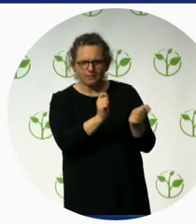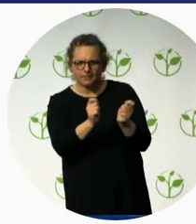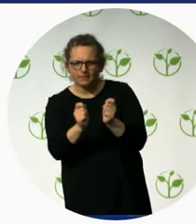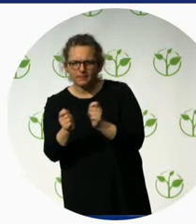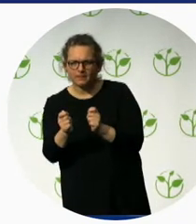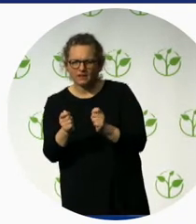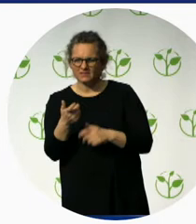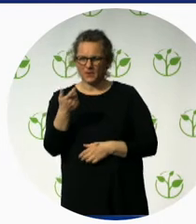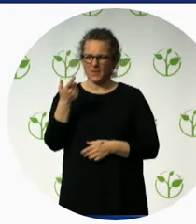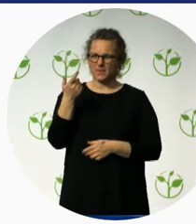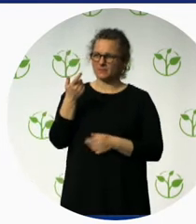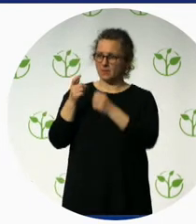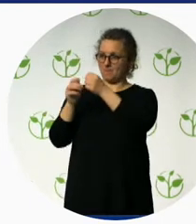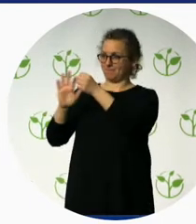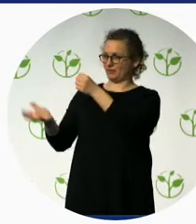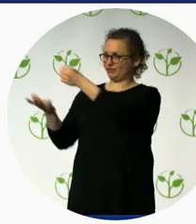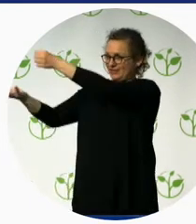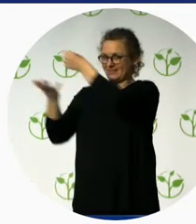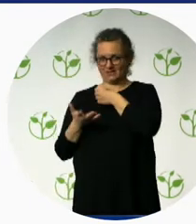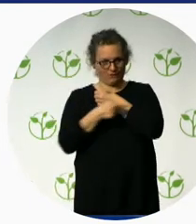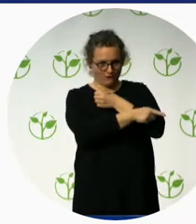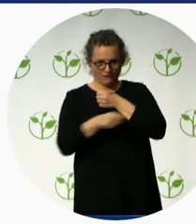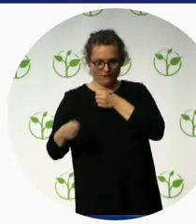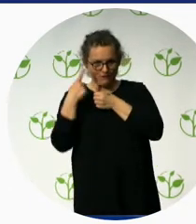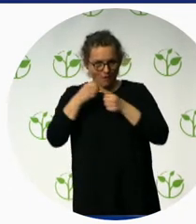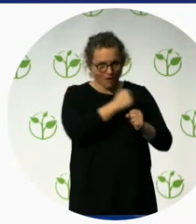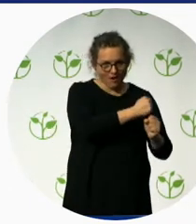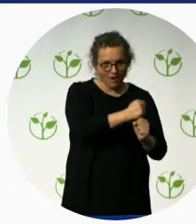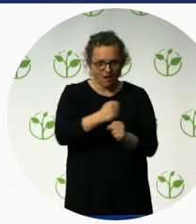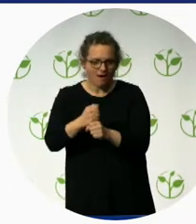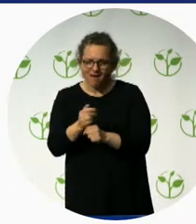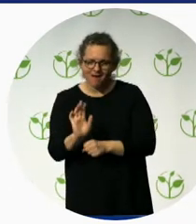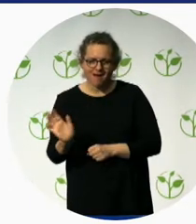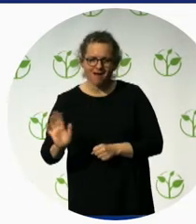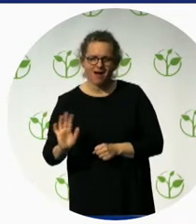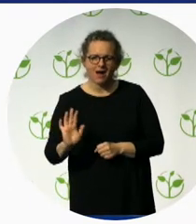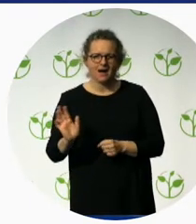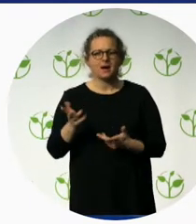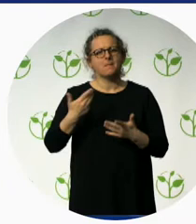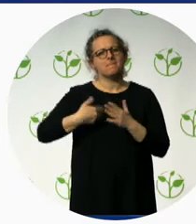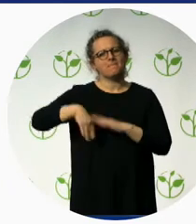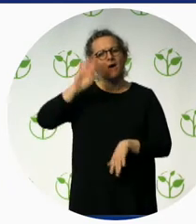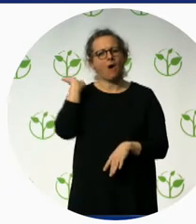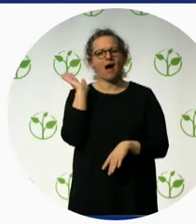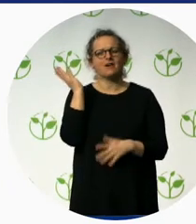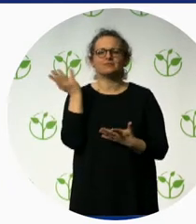included is we wanted to make sure that, throughout this project, to mobilize the interest and